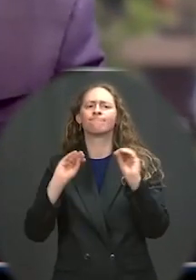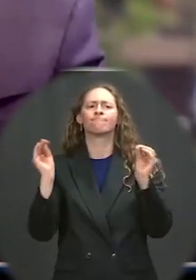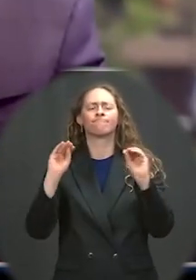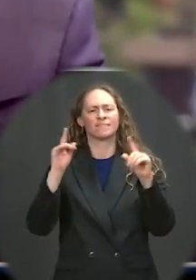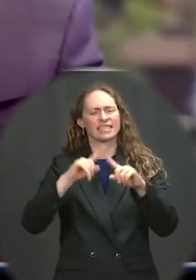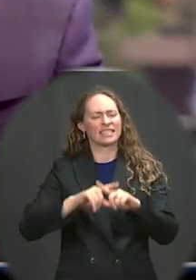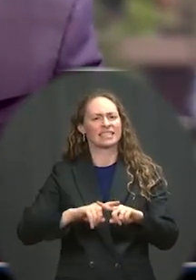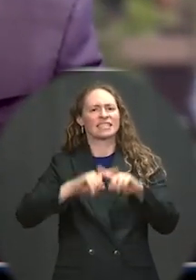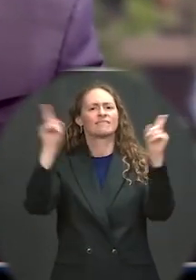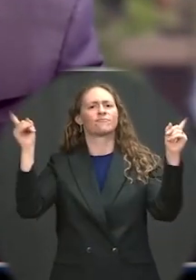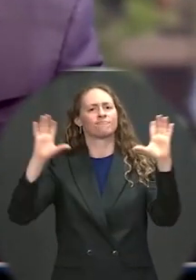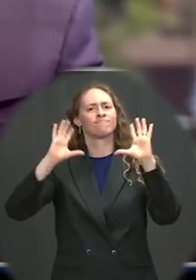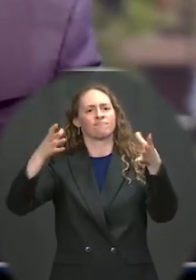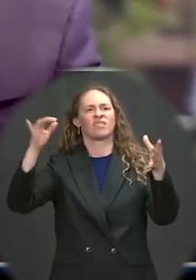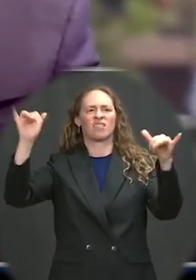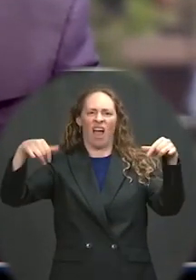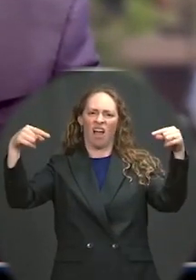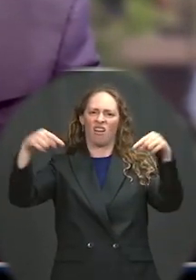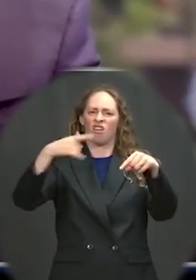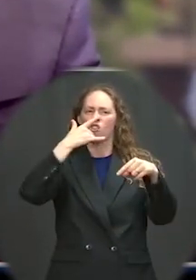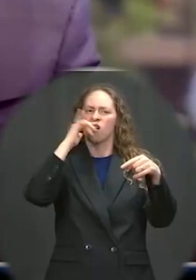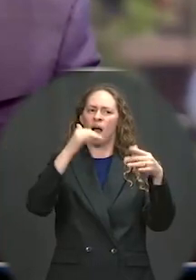We need you badly.